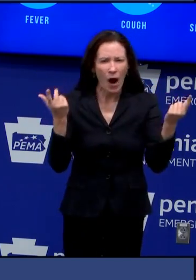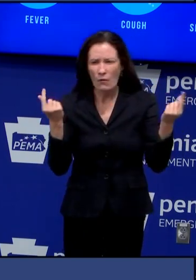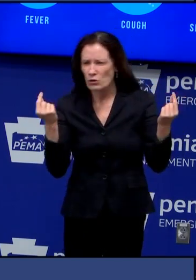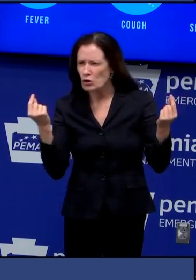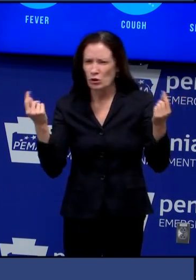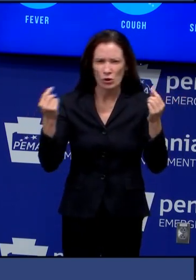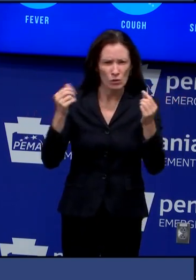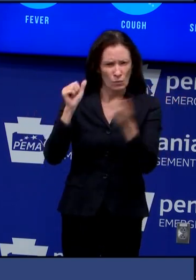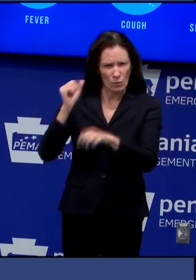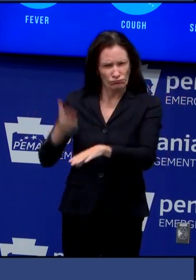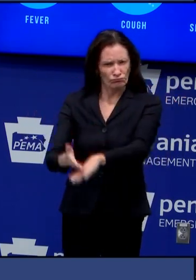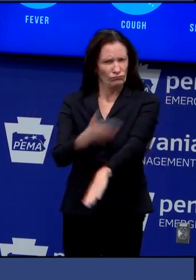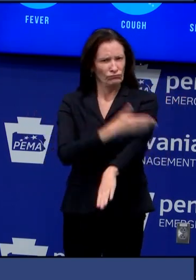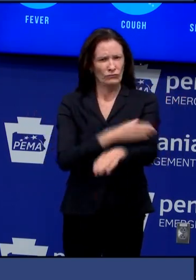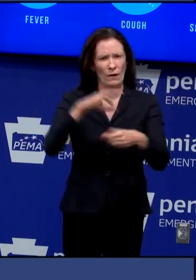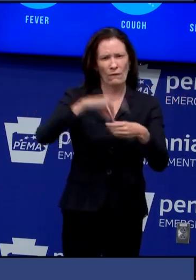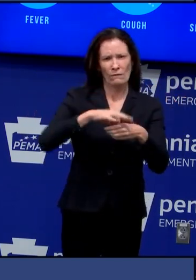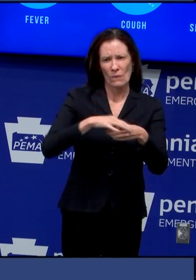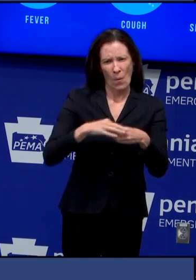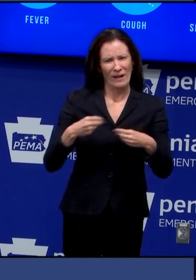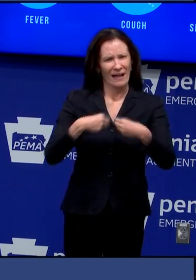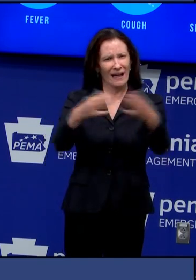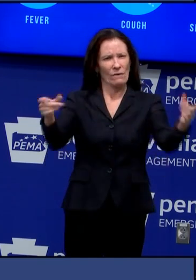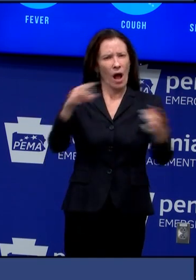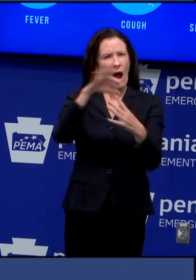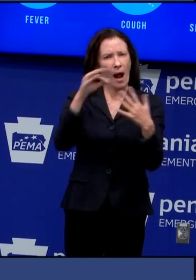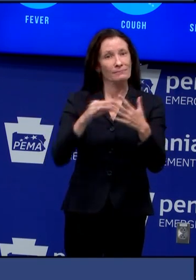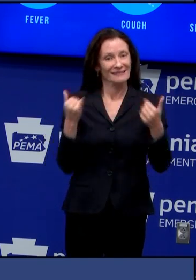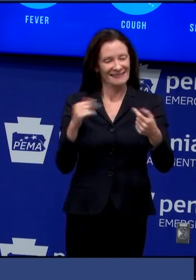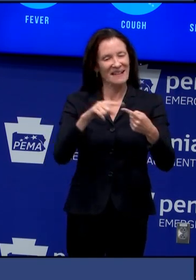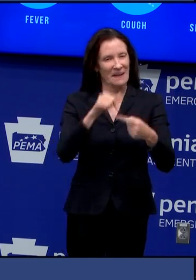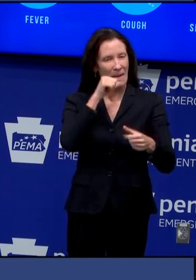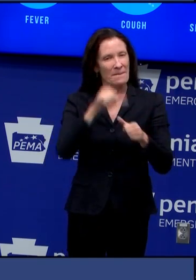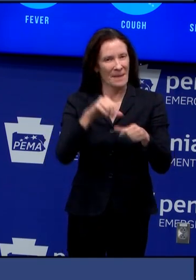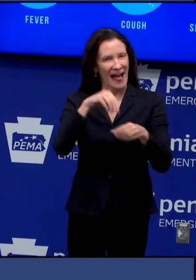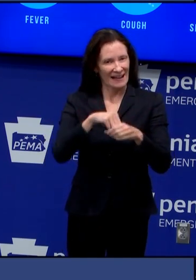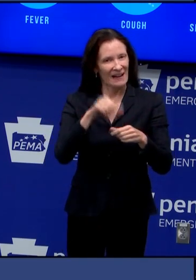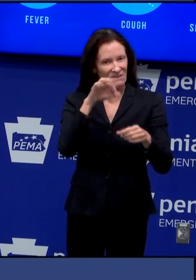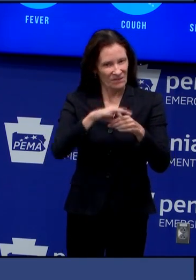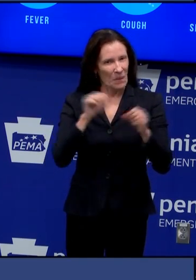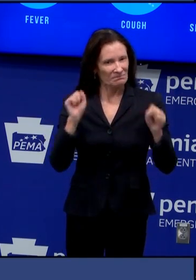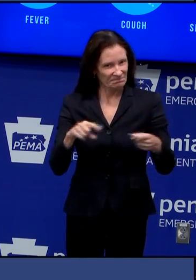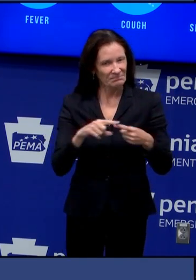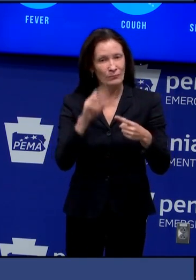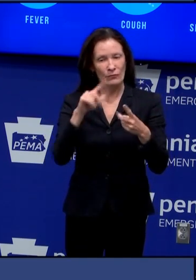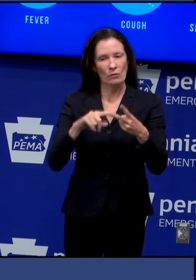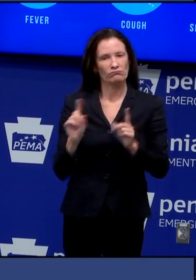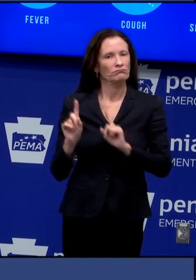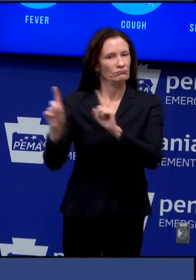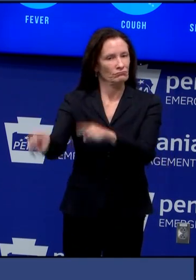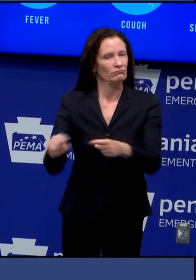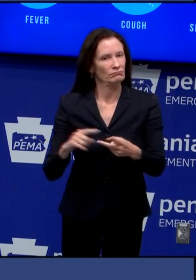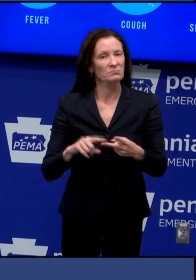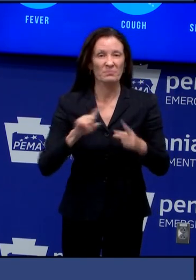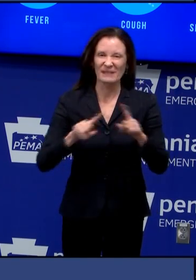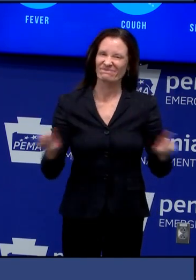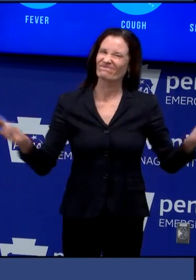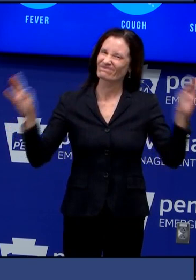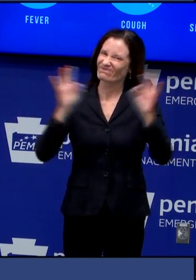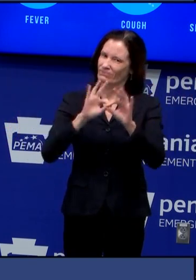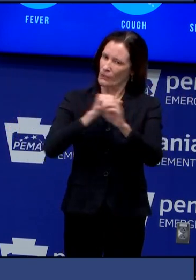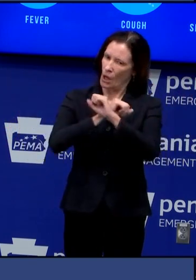other options along the way so we've taken multiple steps to make sure to protect both the continuity of our electoral